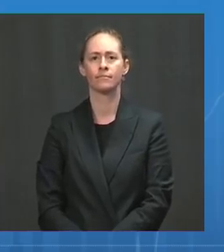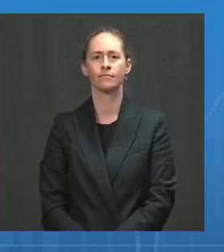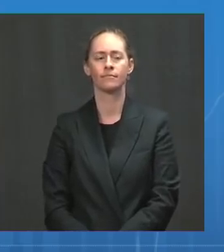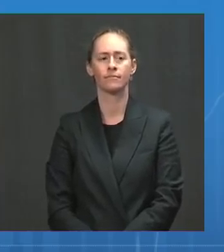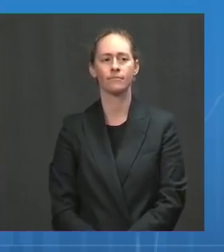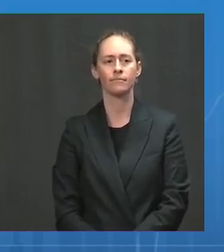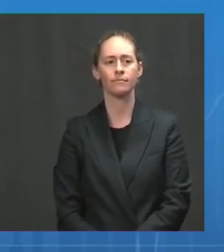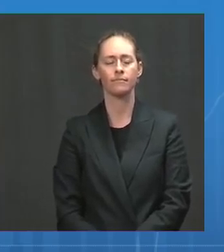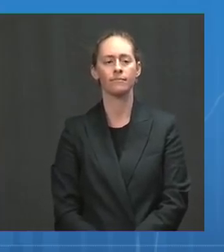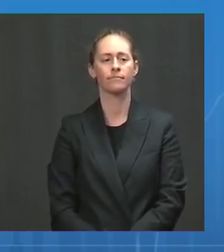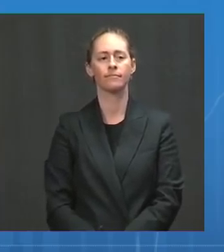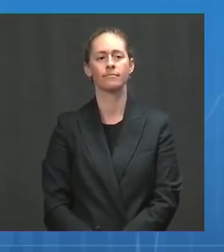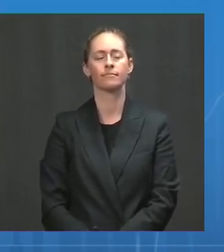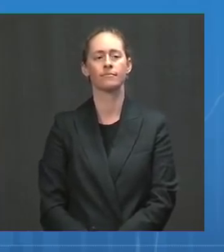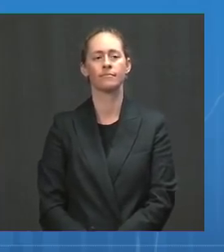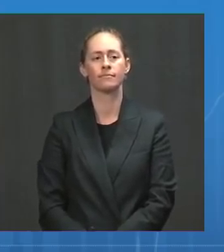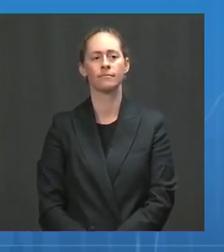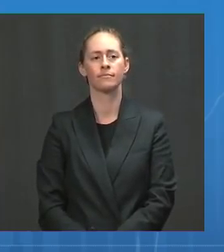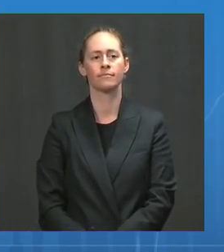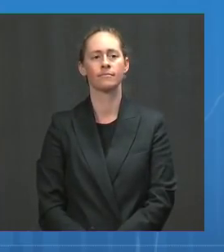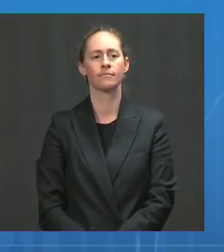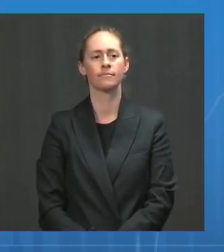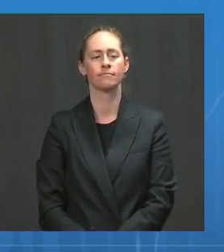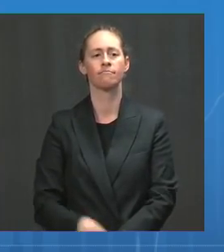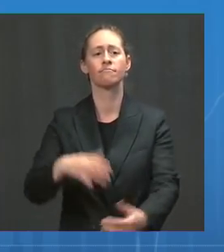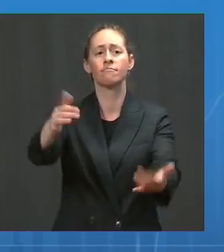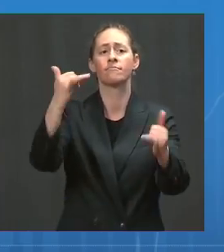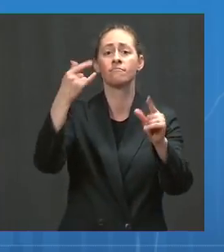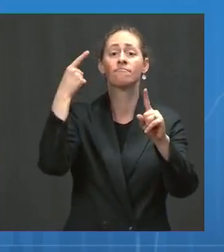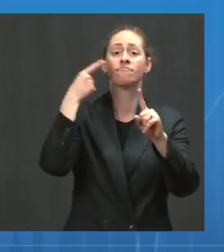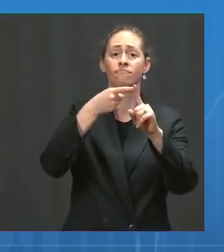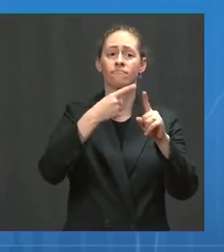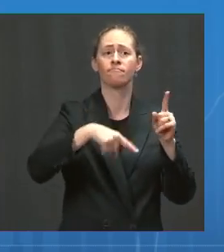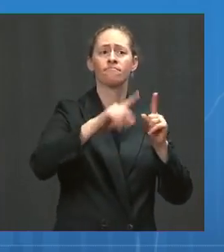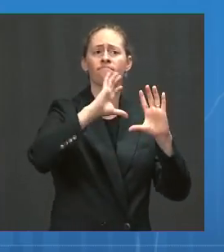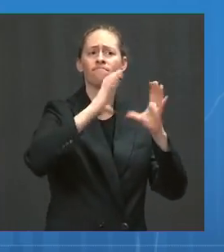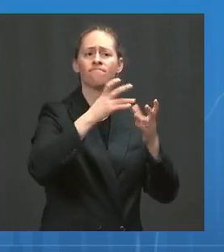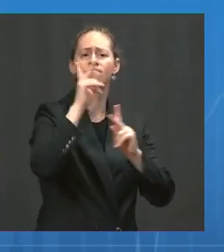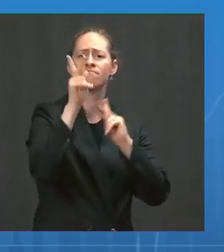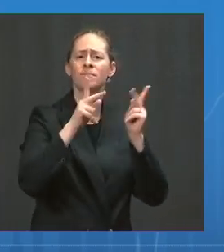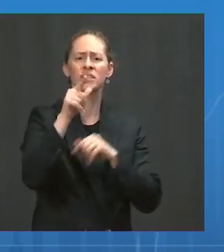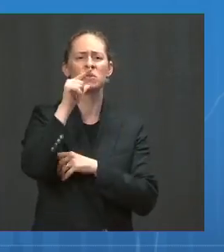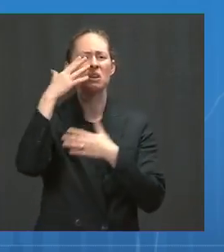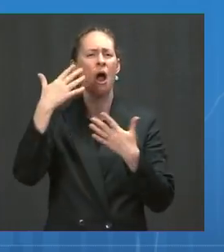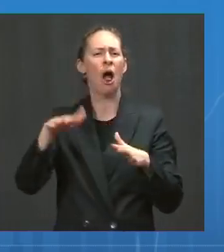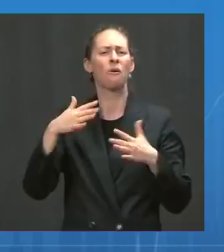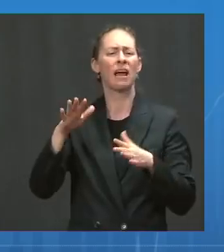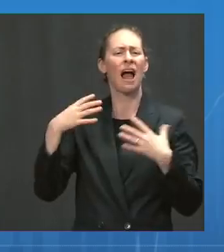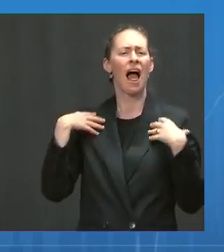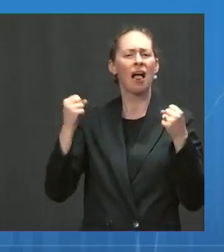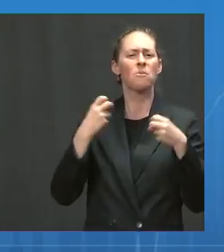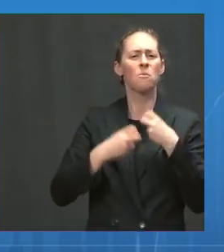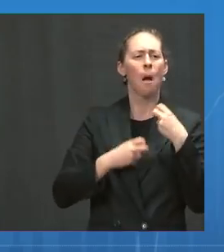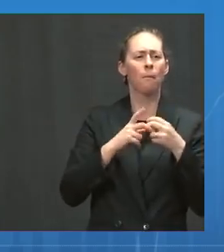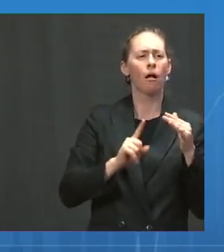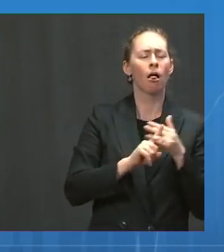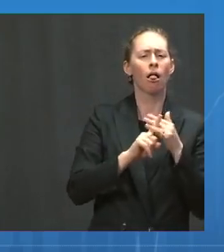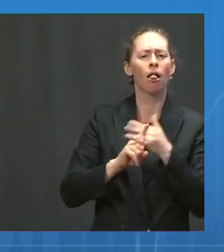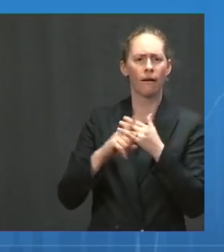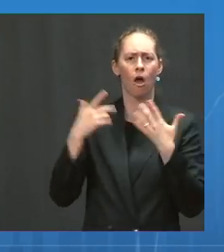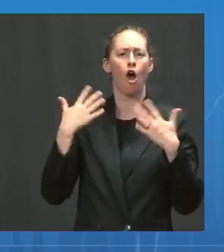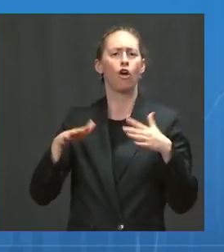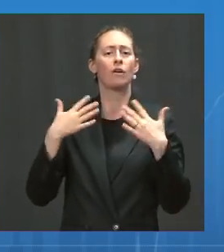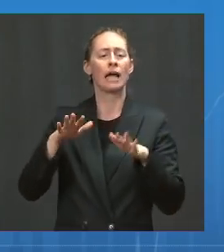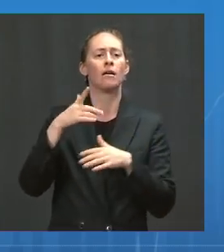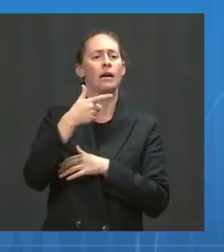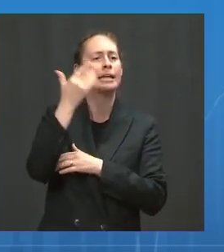regard to the immunosuppressed population, this is a little bit of a different scenario where we might be concerned that, in fact, they didn't get full protection from their